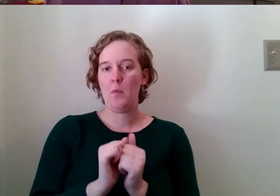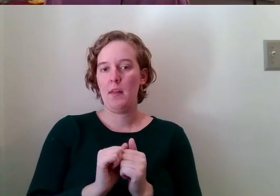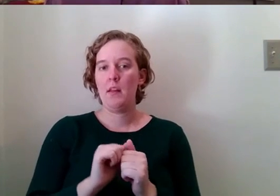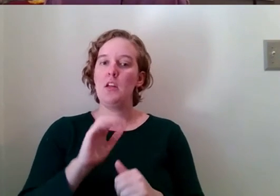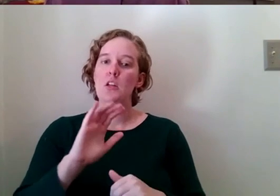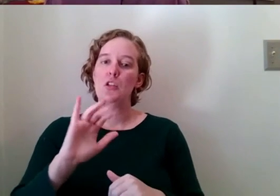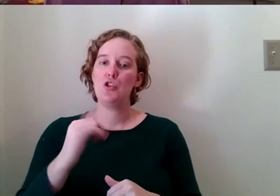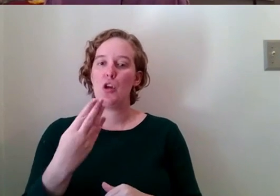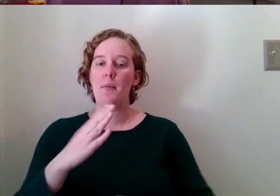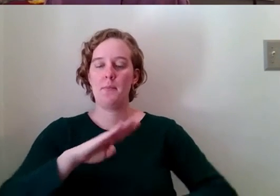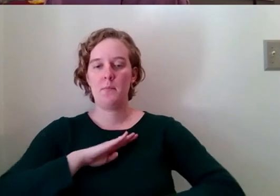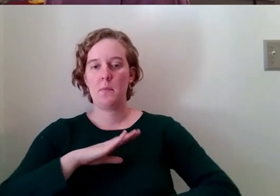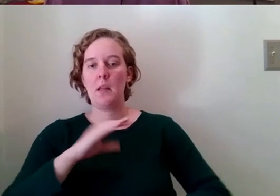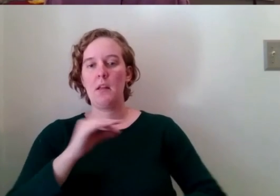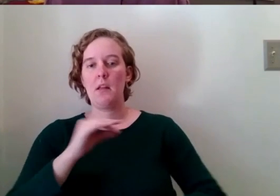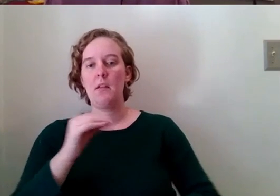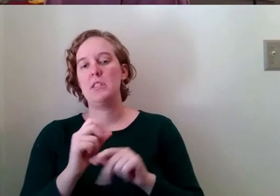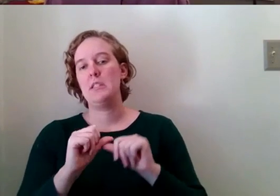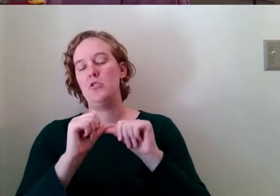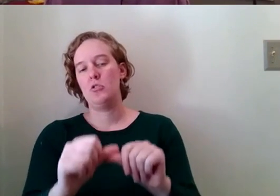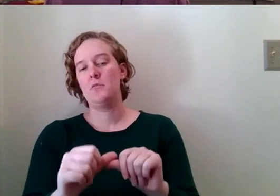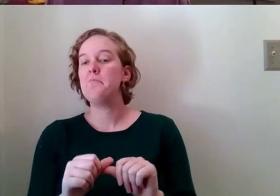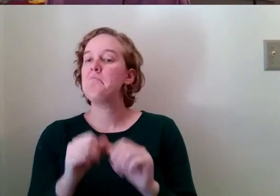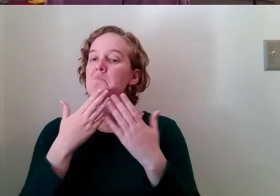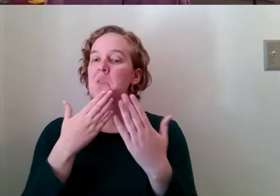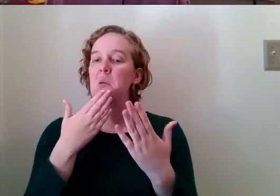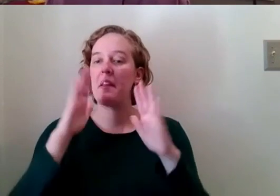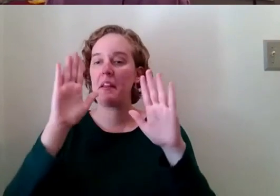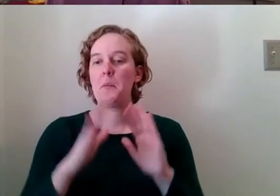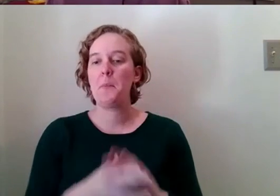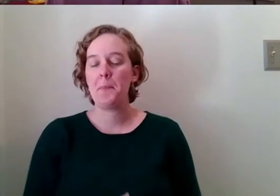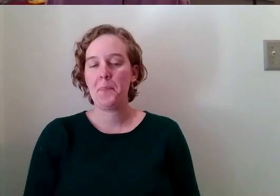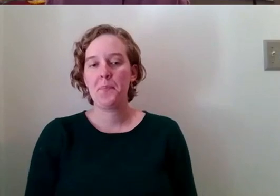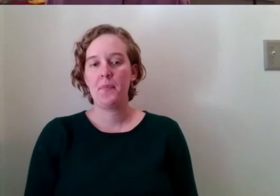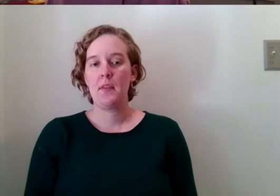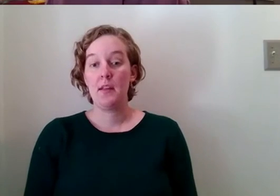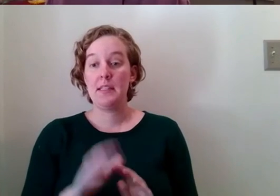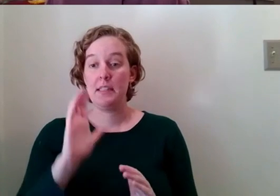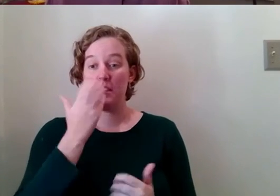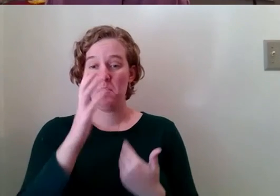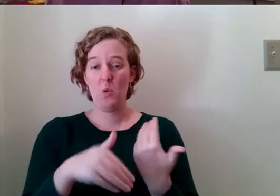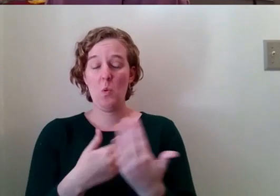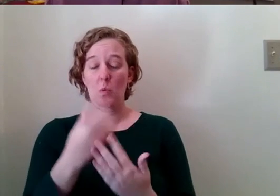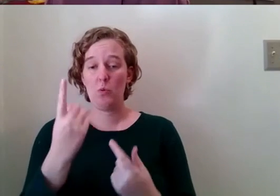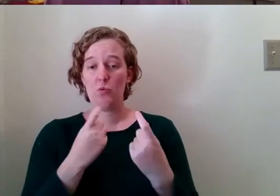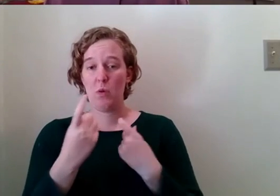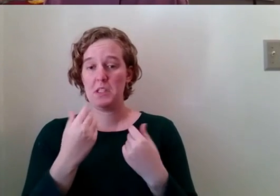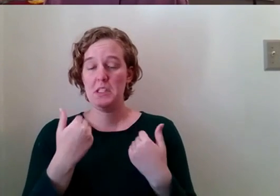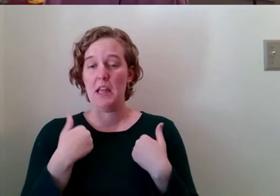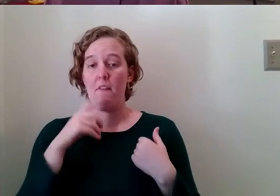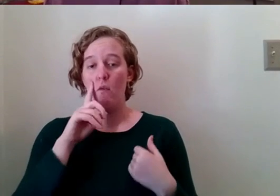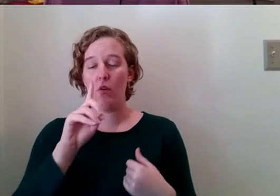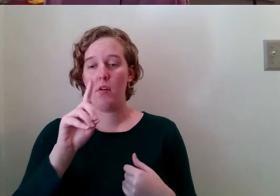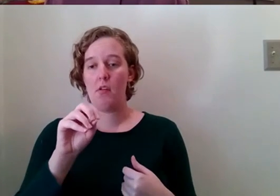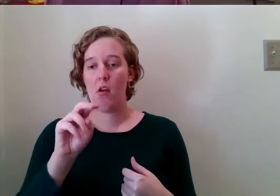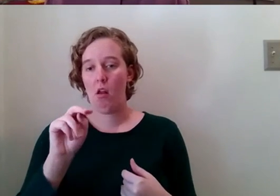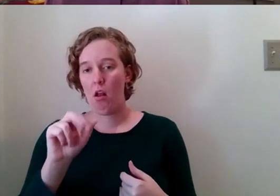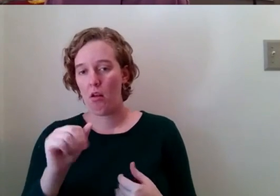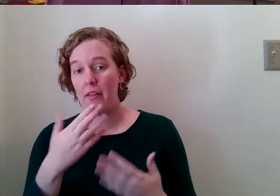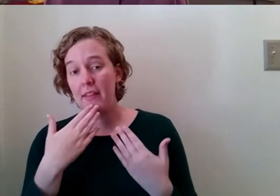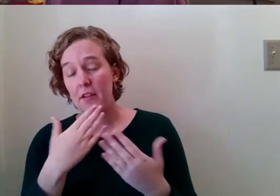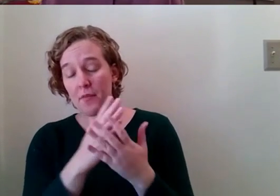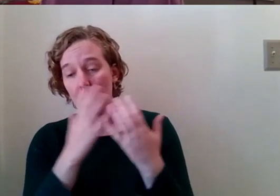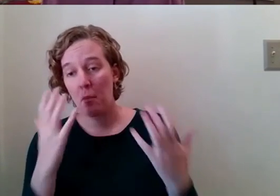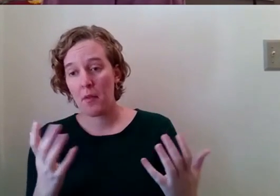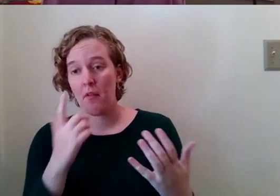great thank you um it looks like that's all the questions that we have for donna donna thank you very